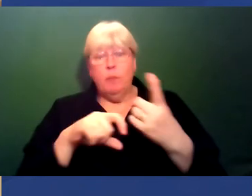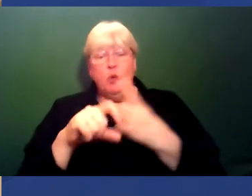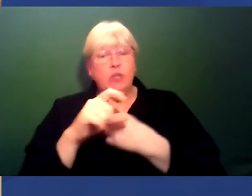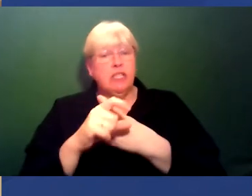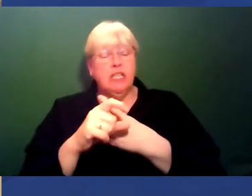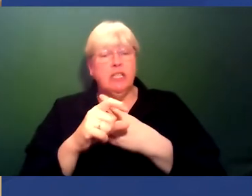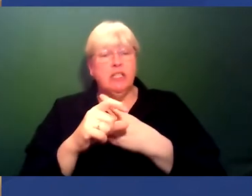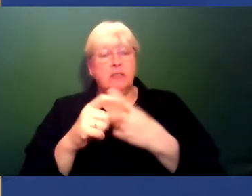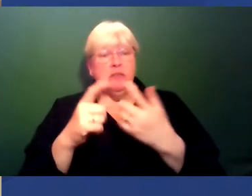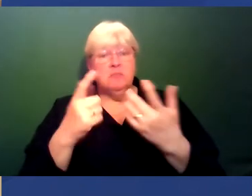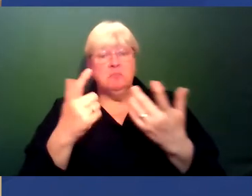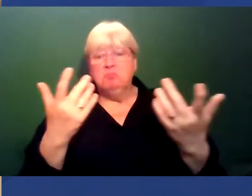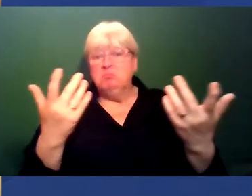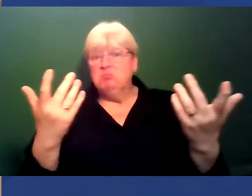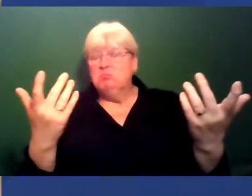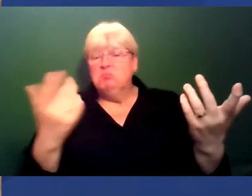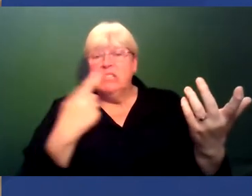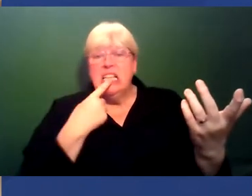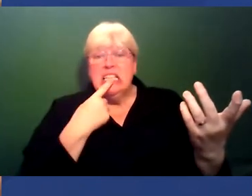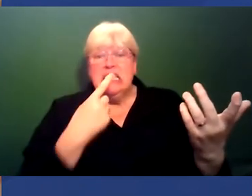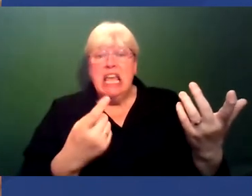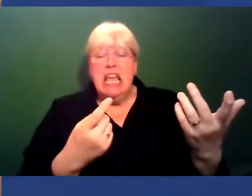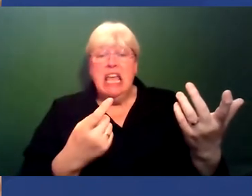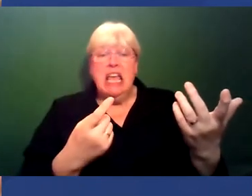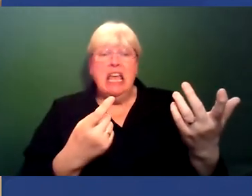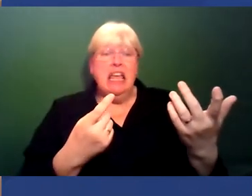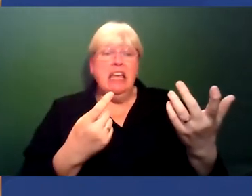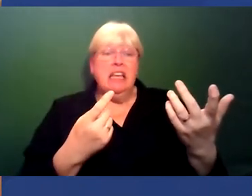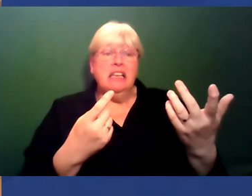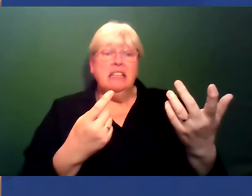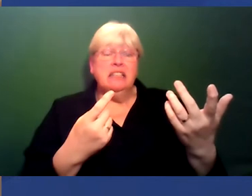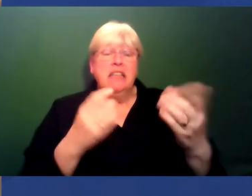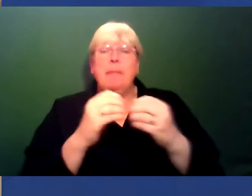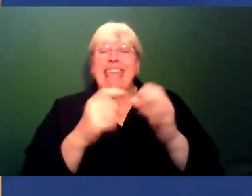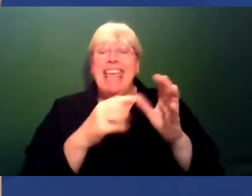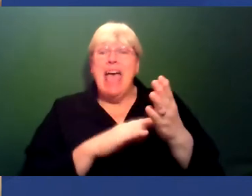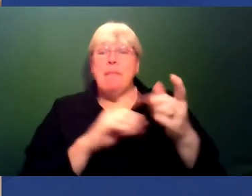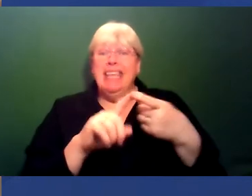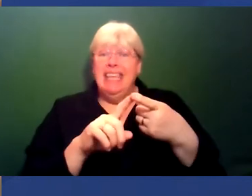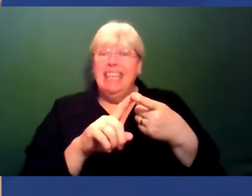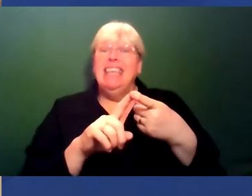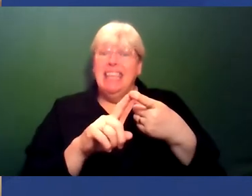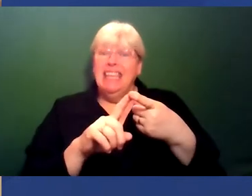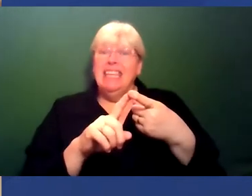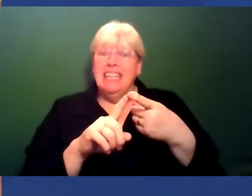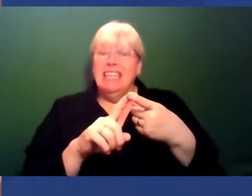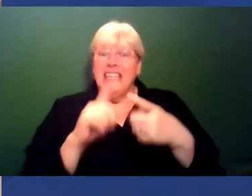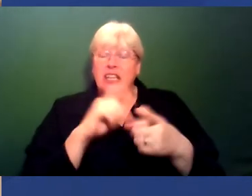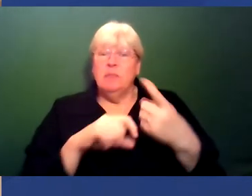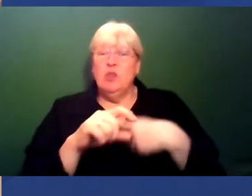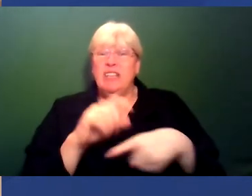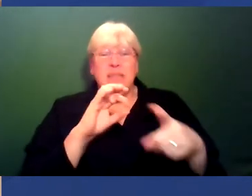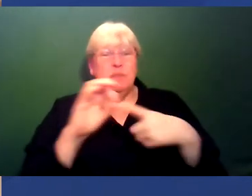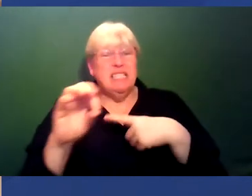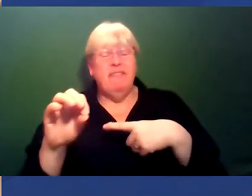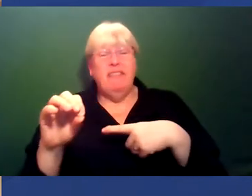you know, let's say, let's use the term, the BAME community or like any sort of specific racial and ethnic group.